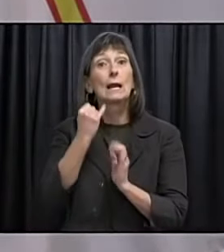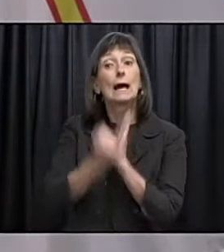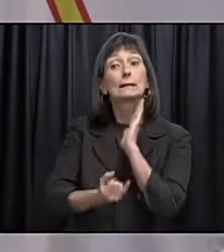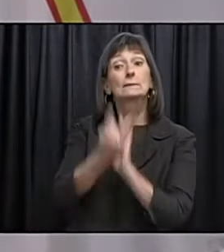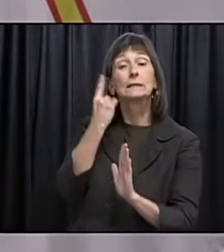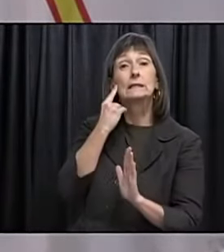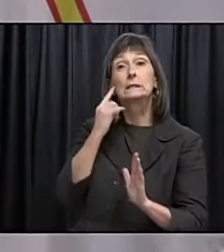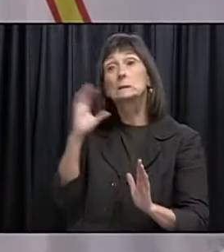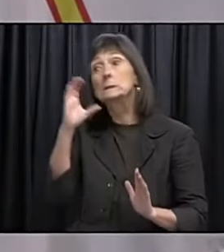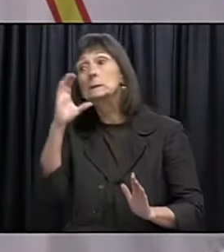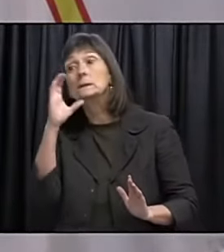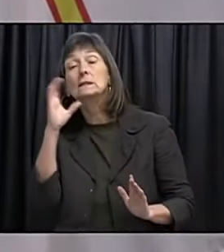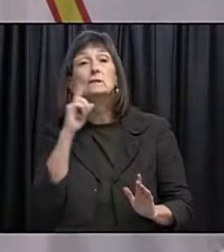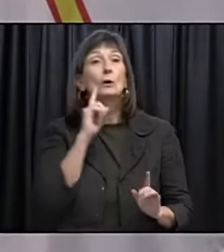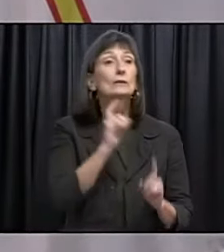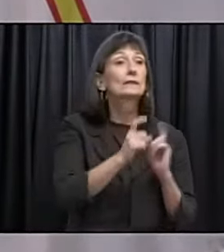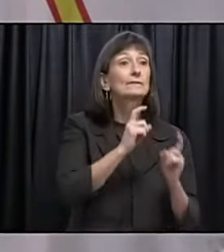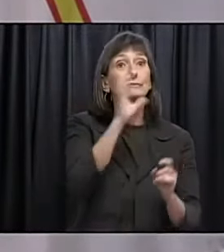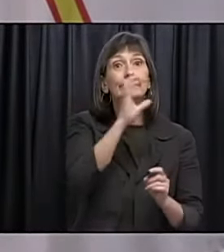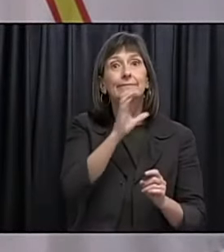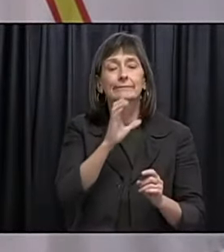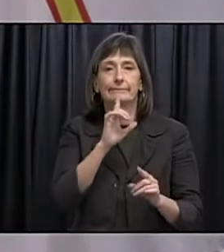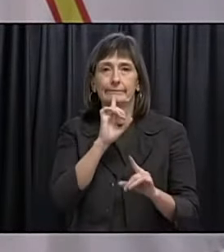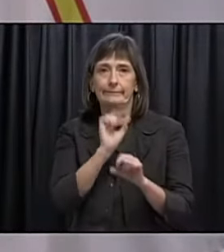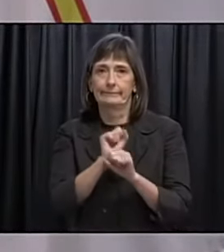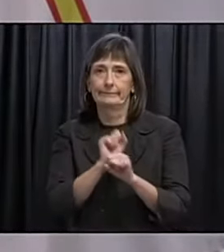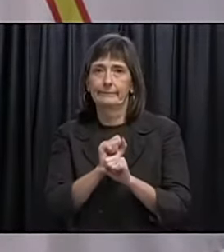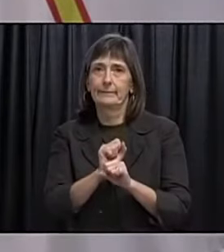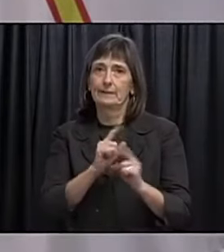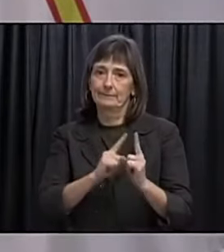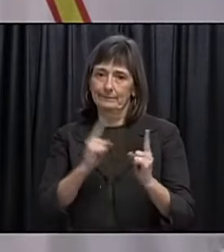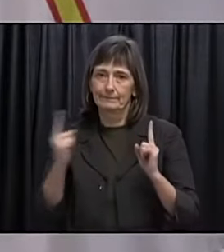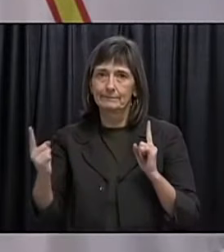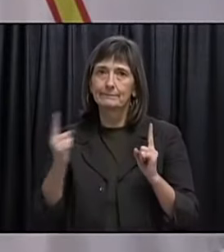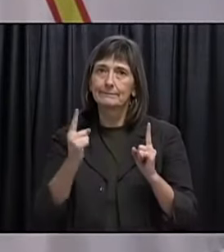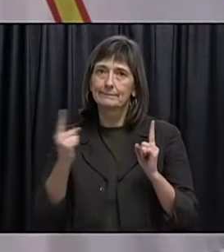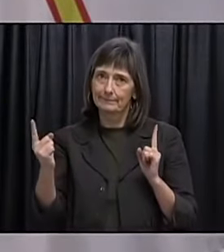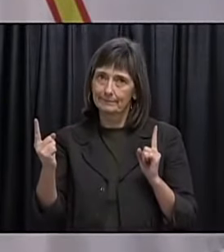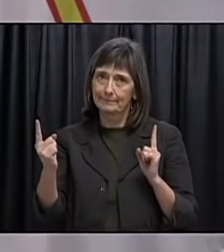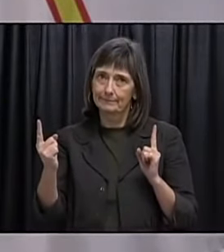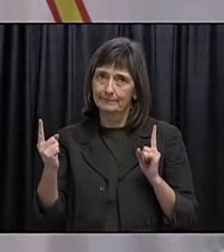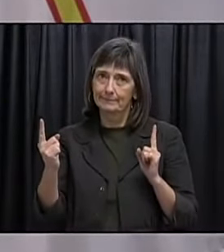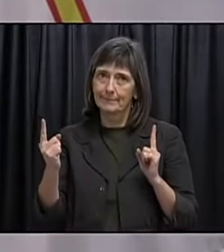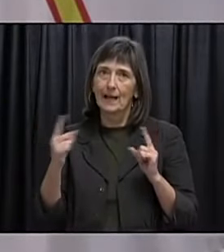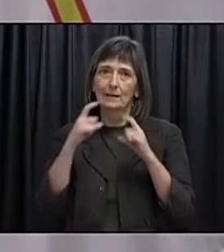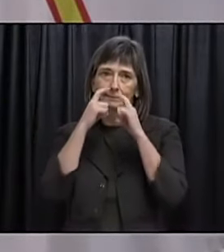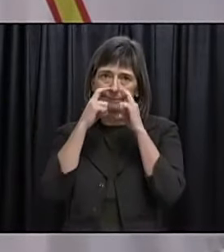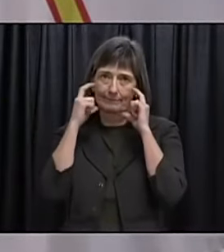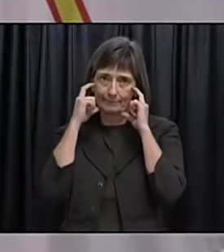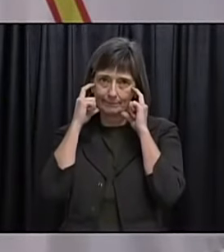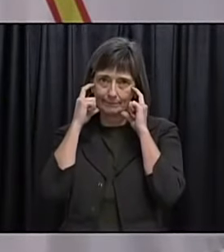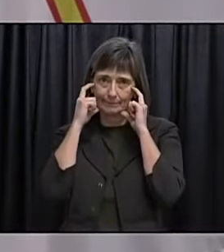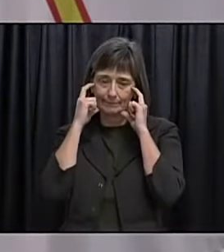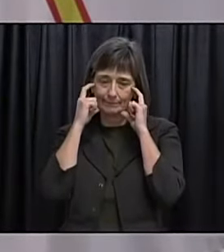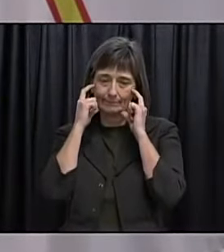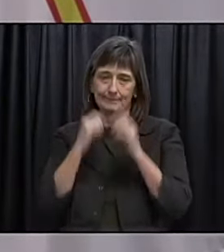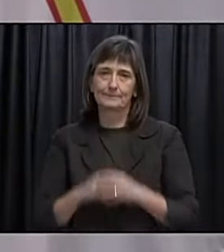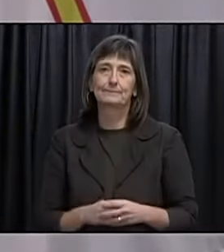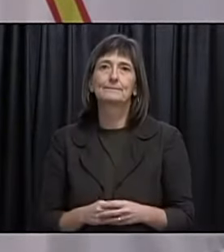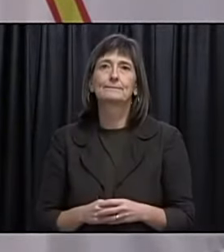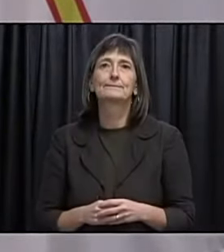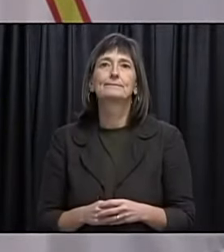errands or finding that last minute holiday gift, remember the importance of physical distancing and proper non-medical mask wearing.